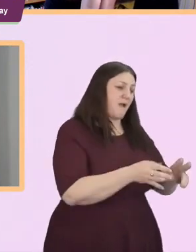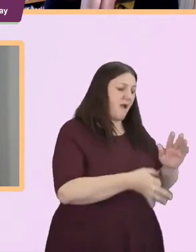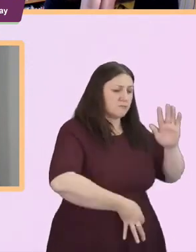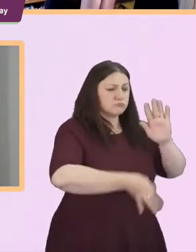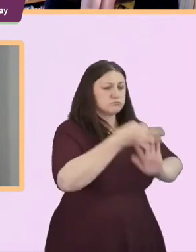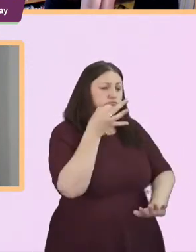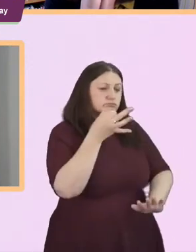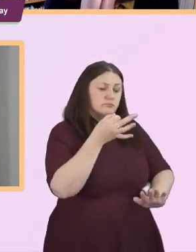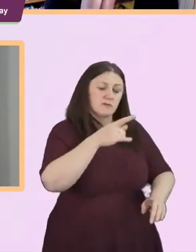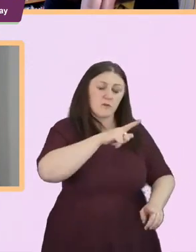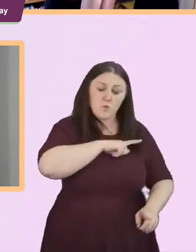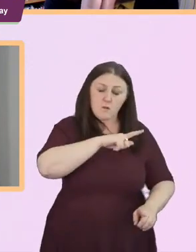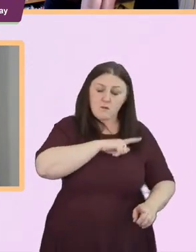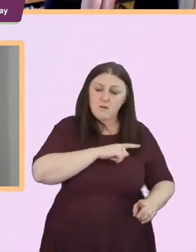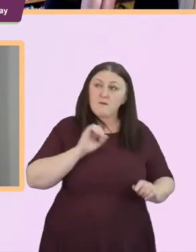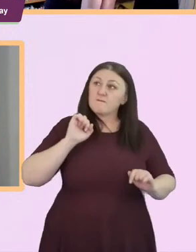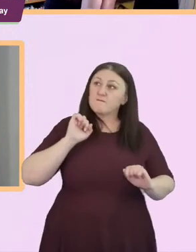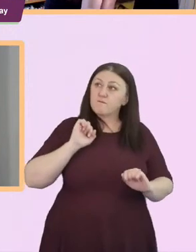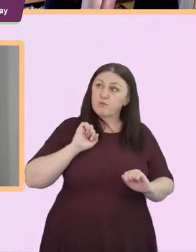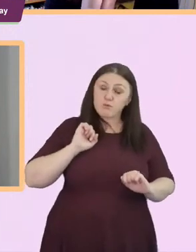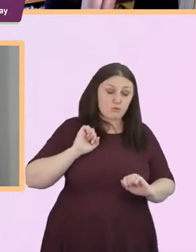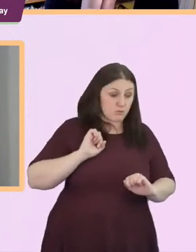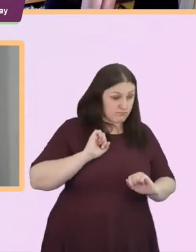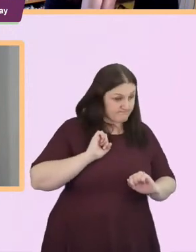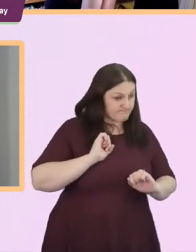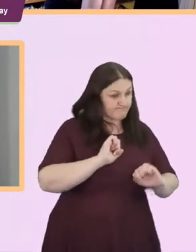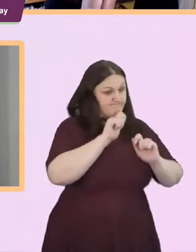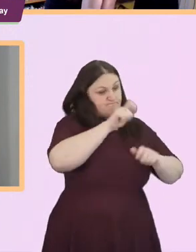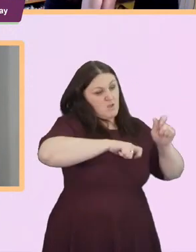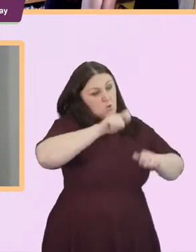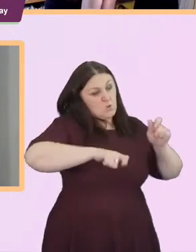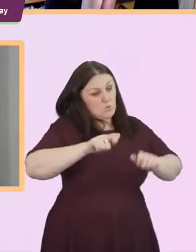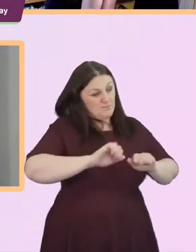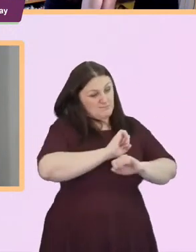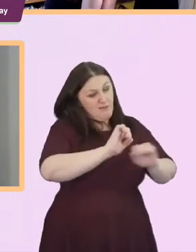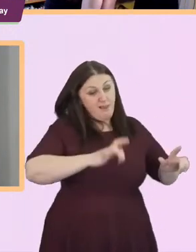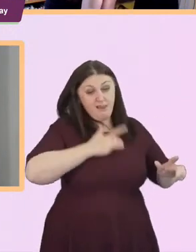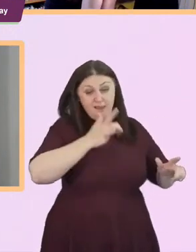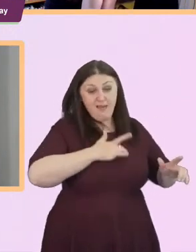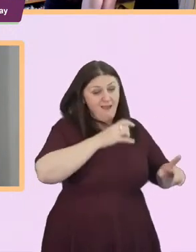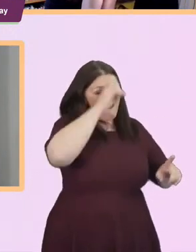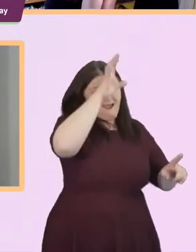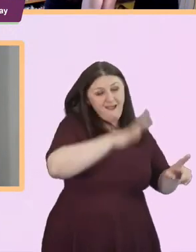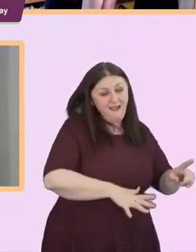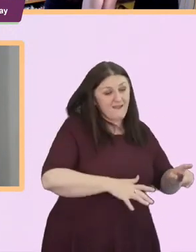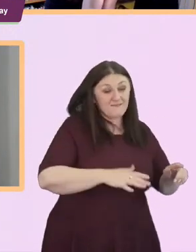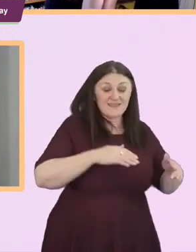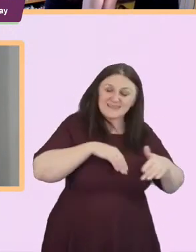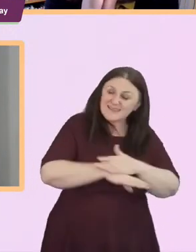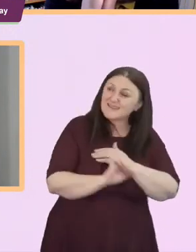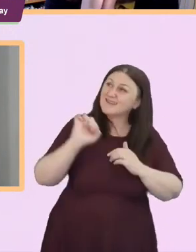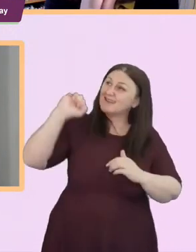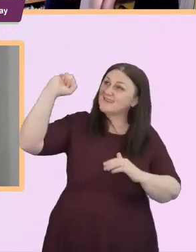life and work with god in his world and then i will close with a prayer